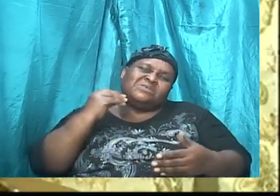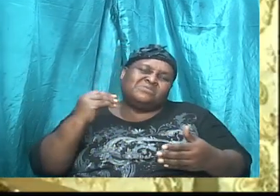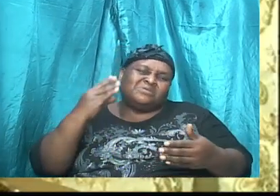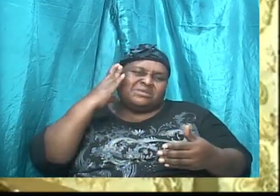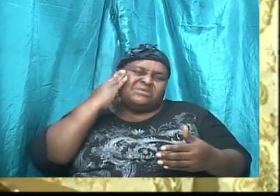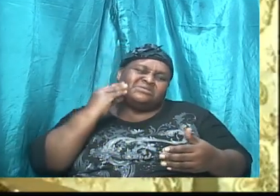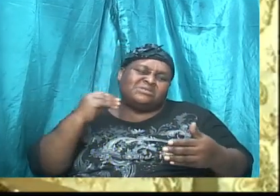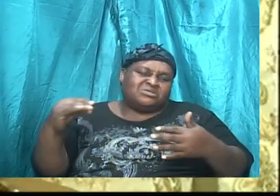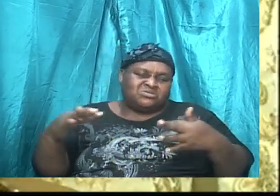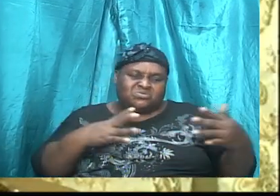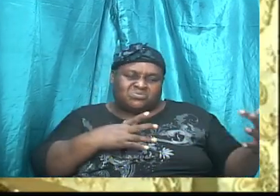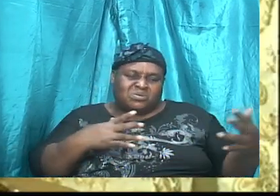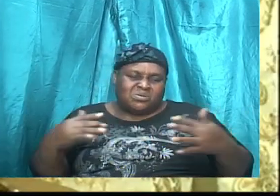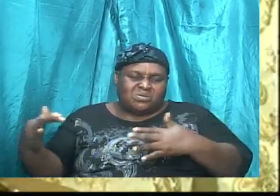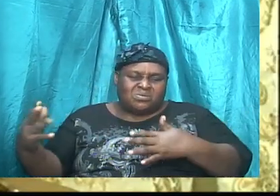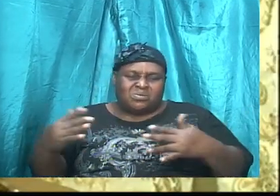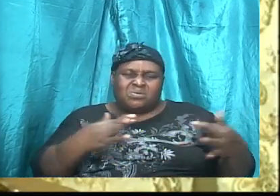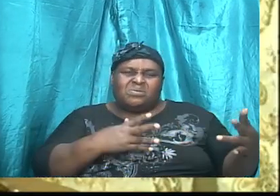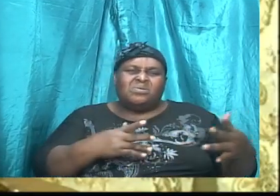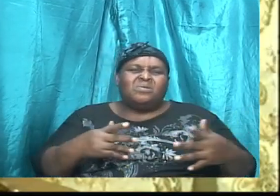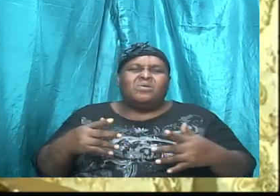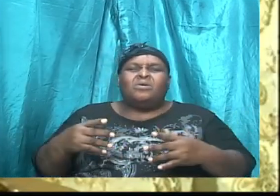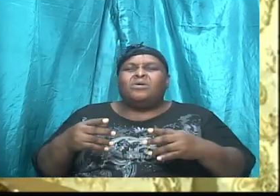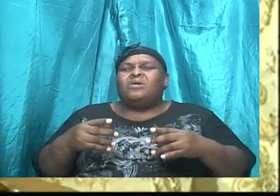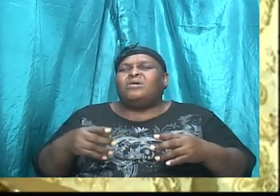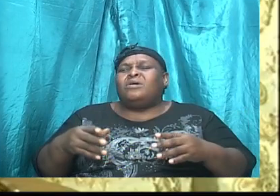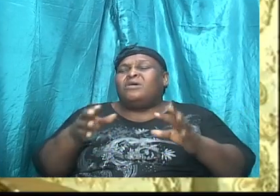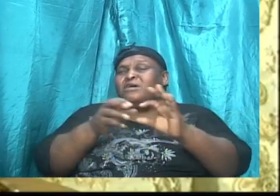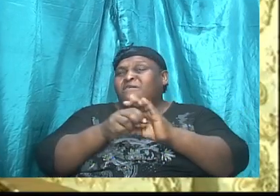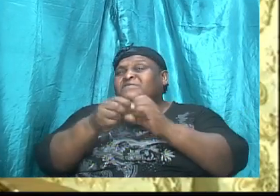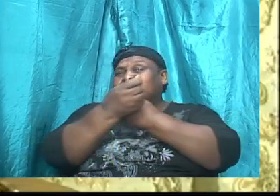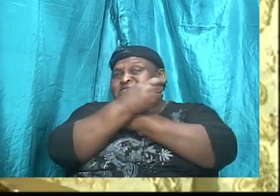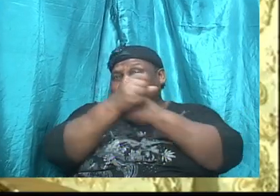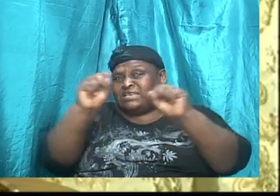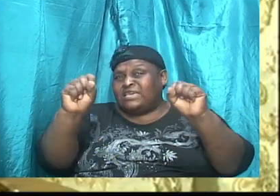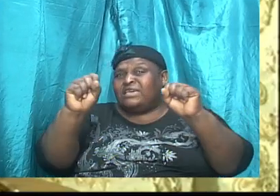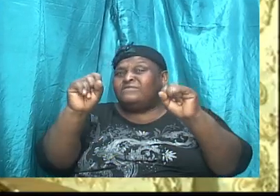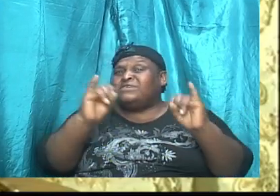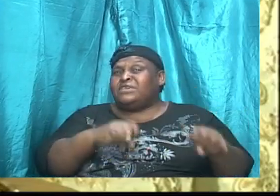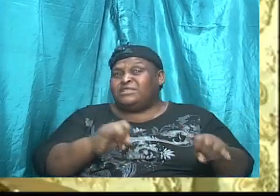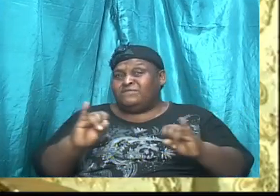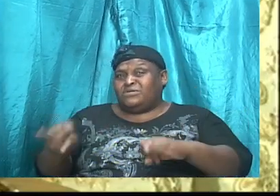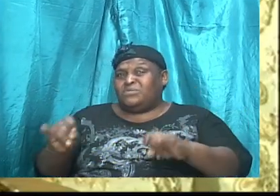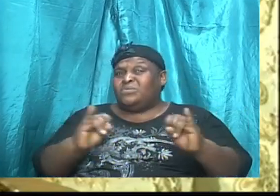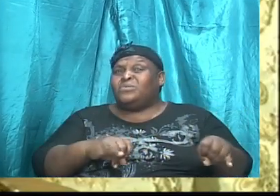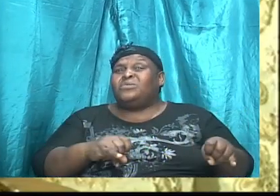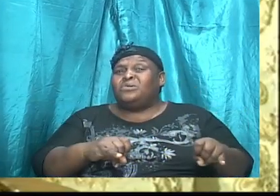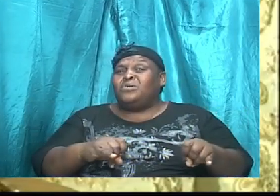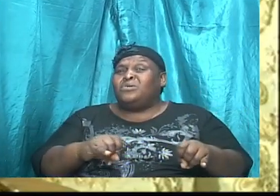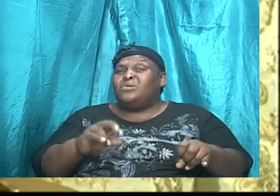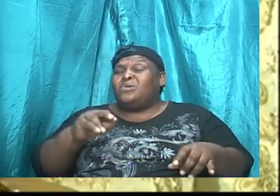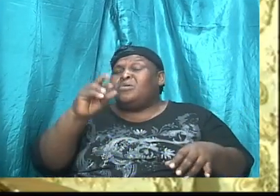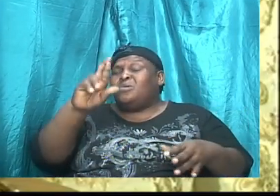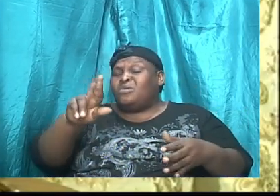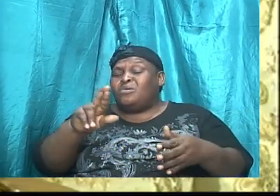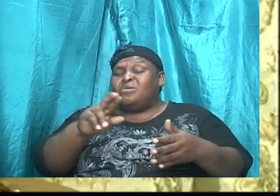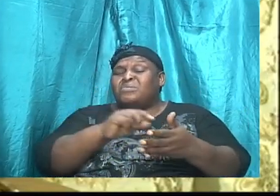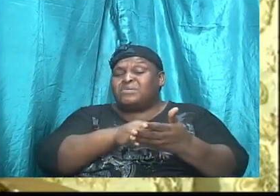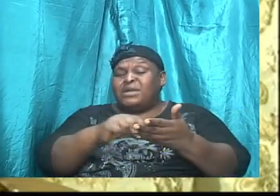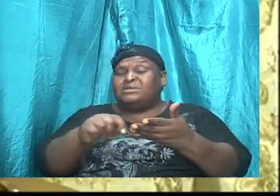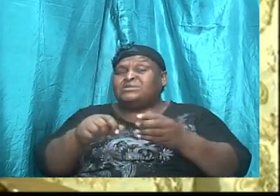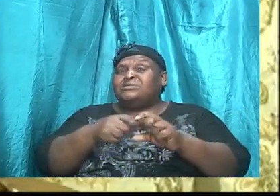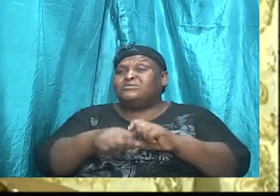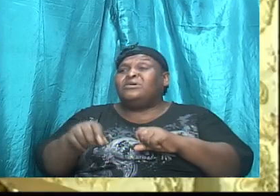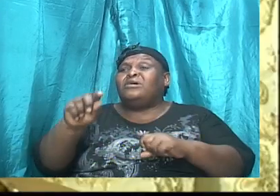whether he was writing of his struggle as a saved individual or he was writing of his struggle as an unsaved.